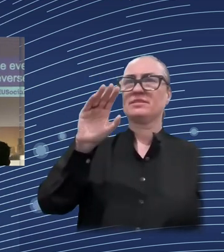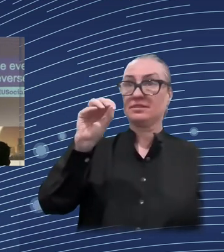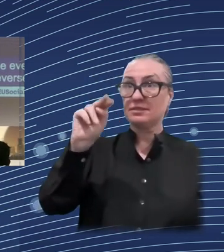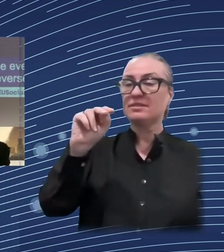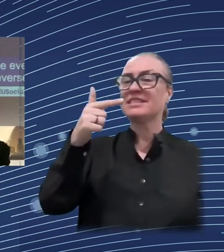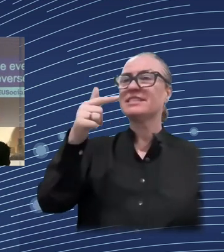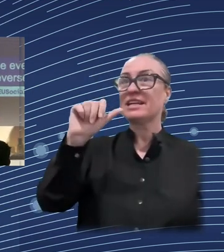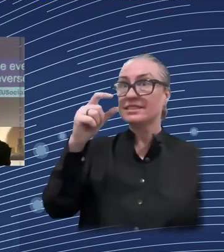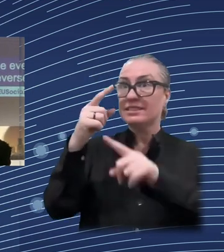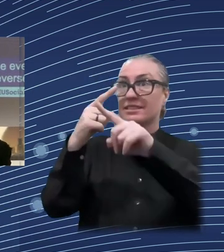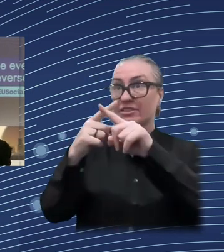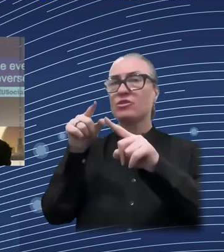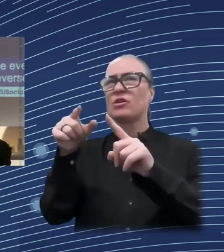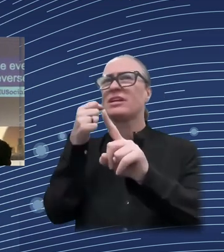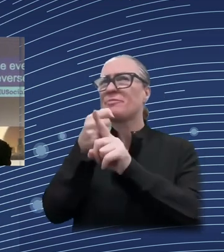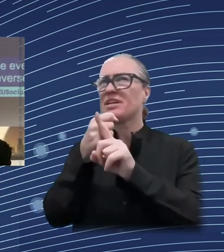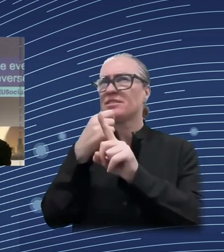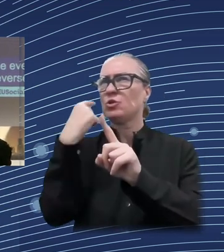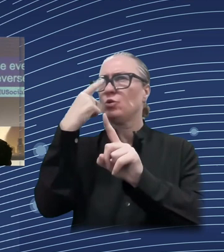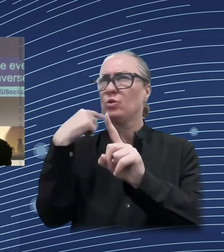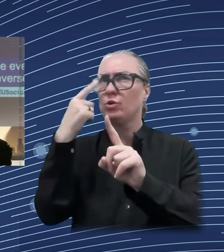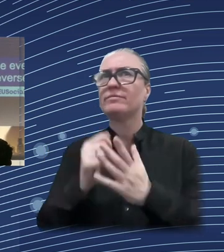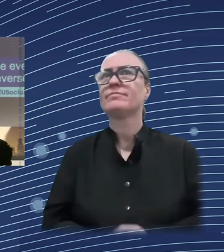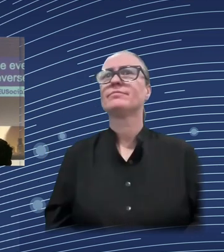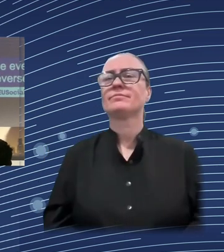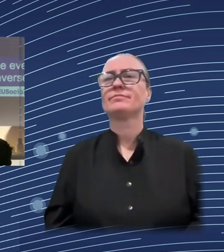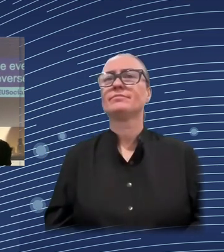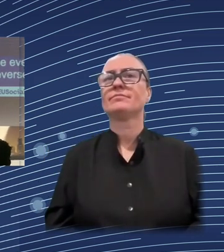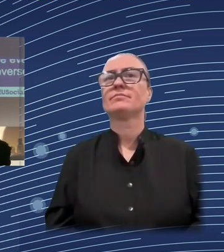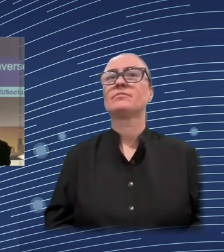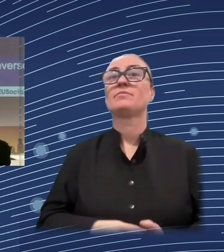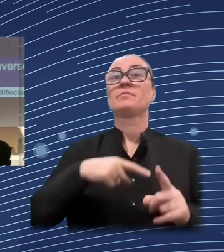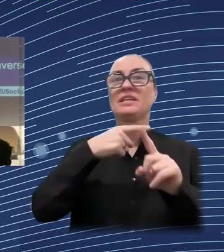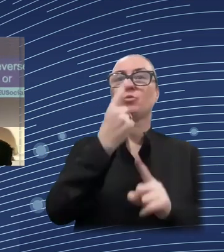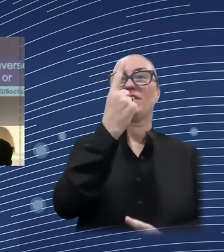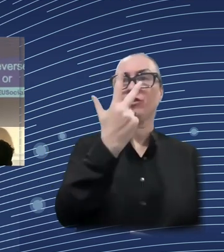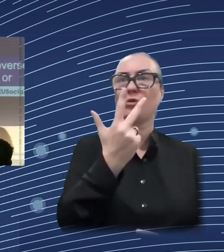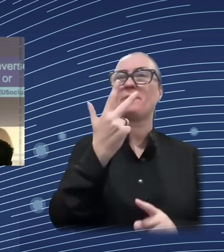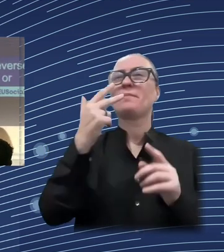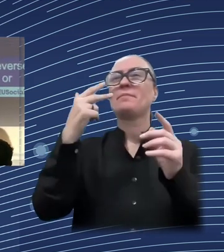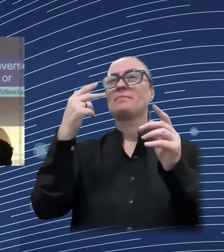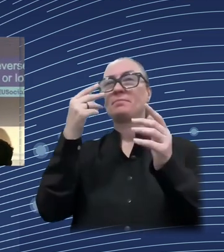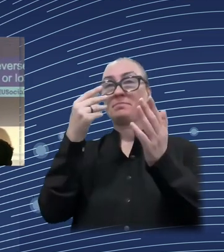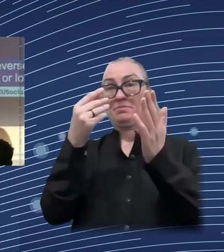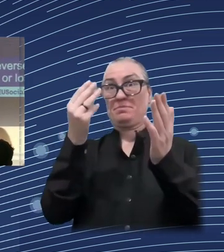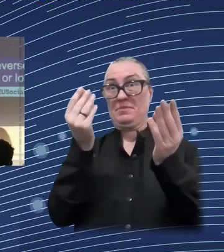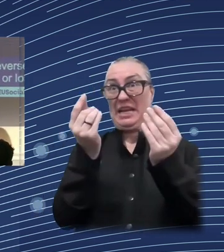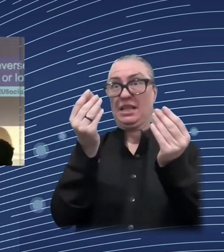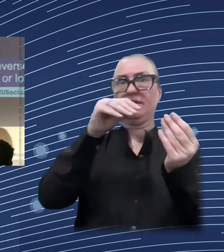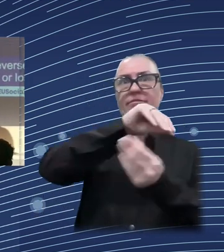this is the gains or loss in disposable income as a percentage of disposable income. Here I have